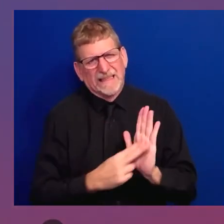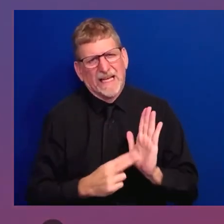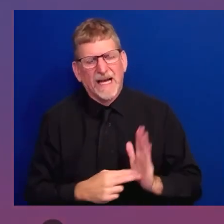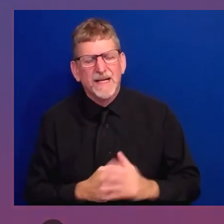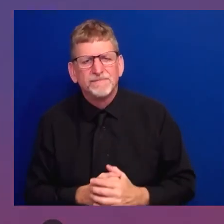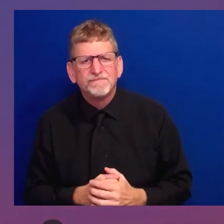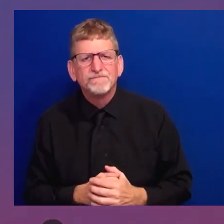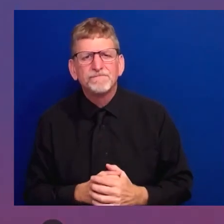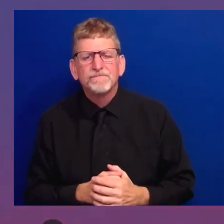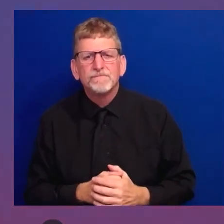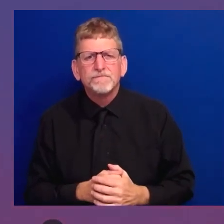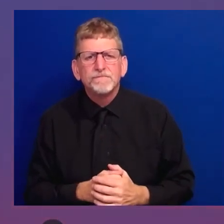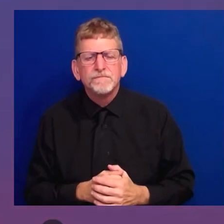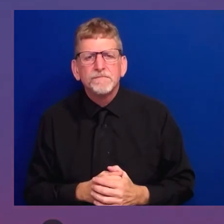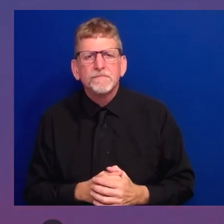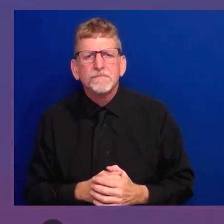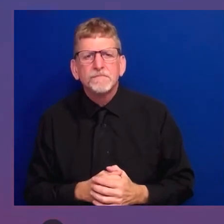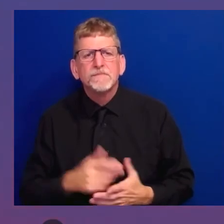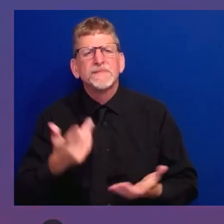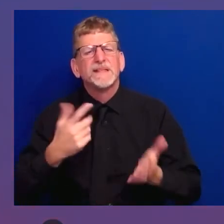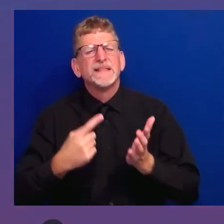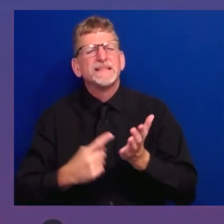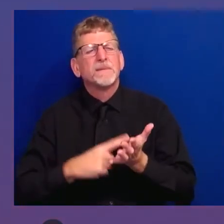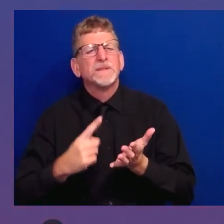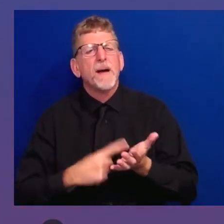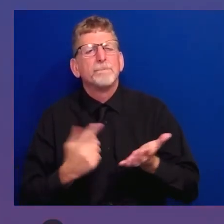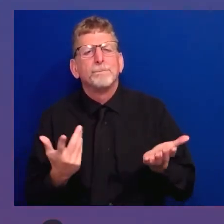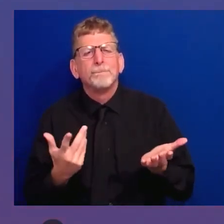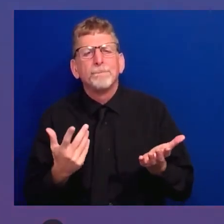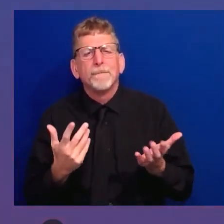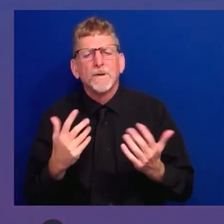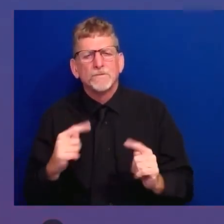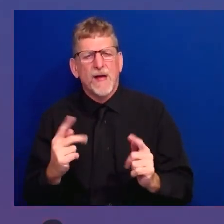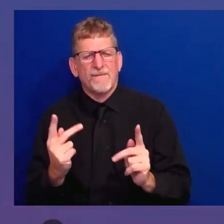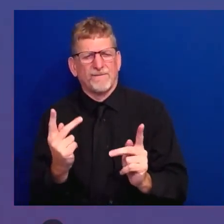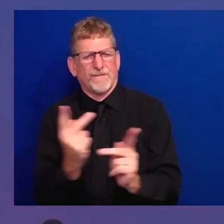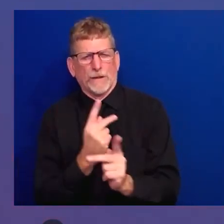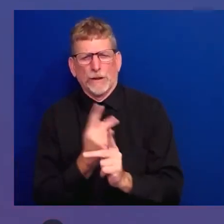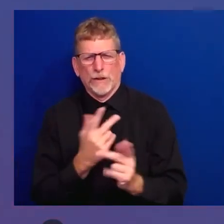think you have a right to ask for anything. You don't think you have a right to ask.